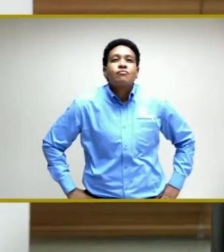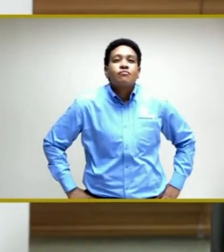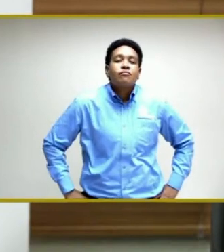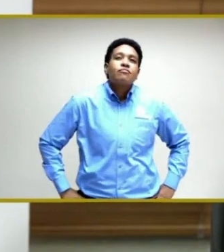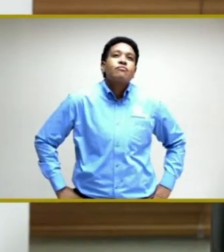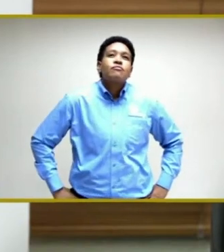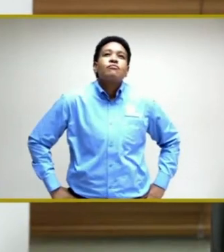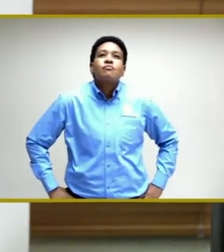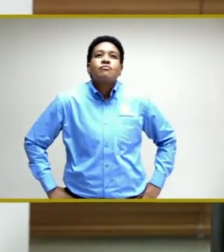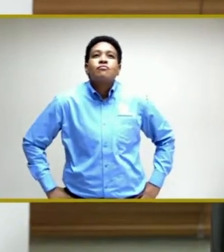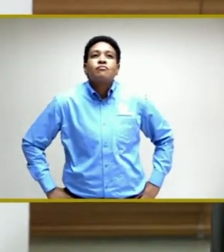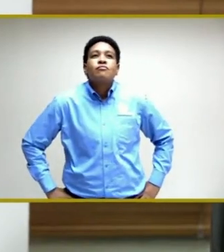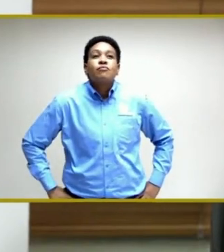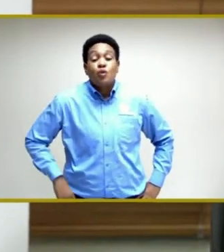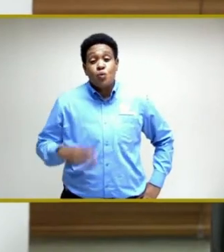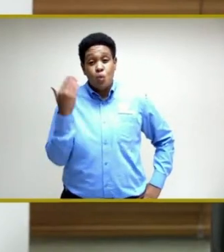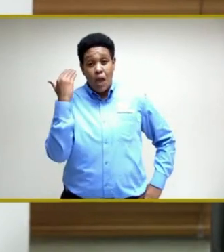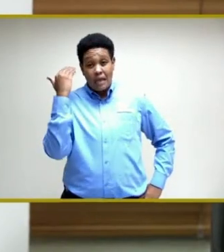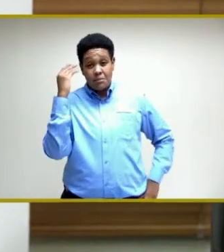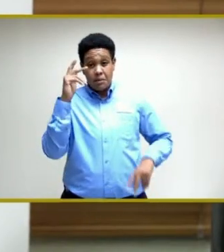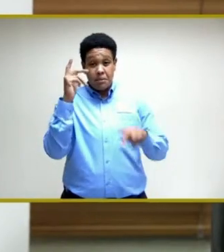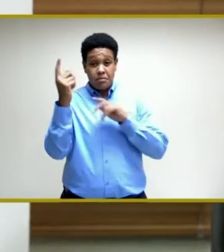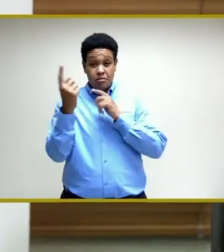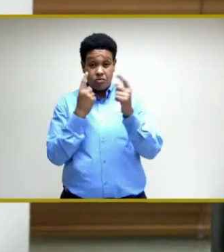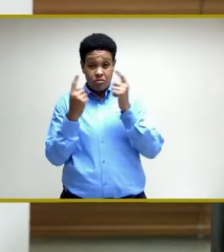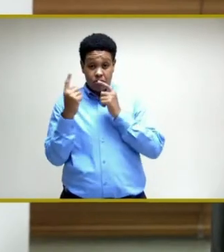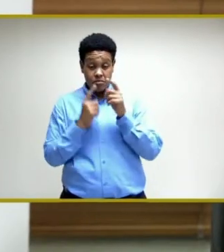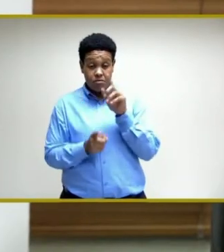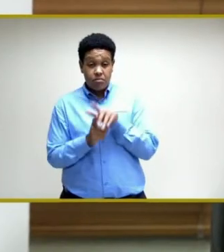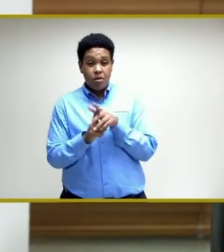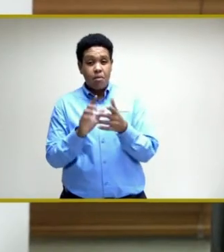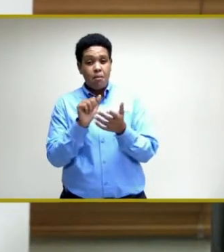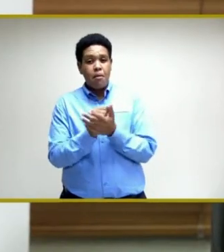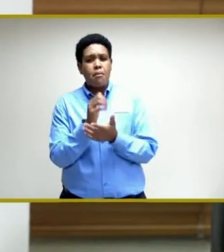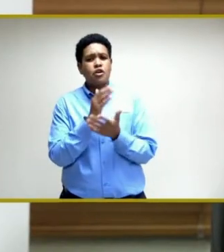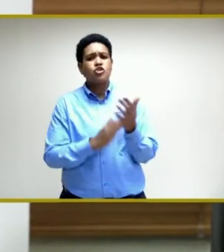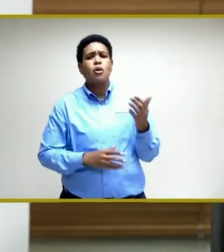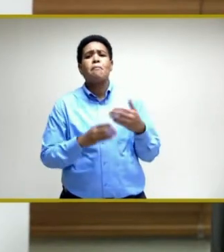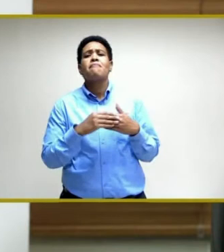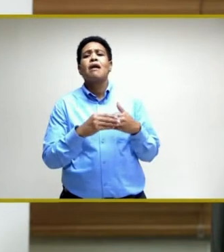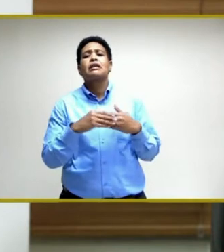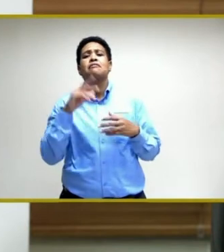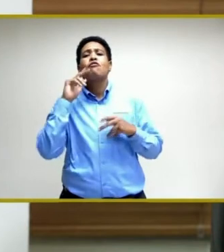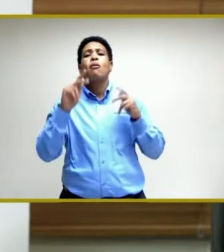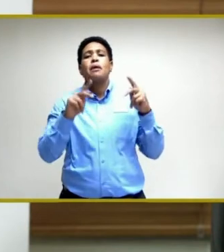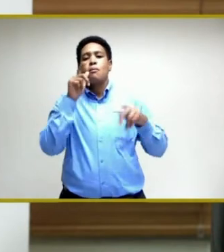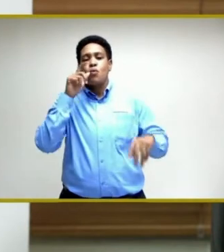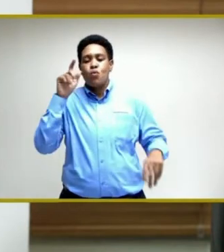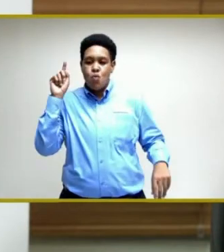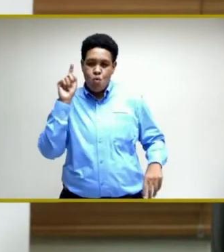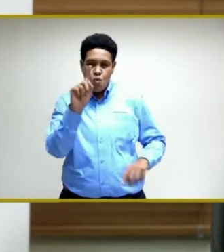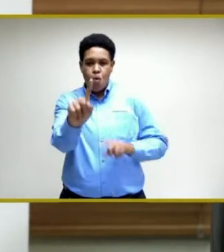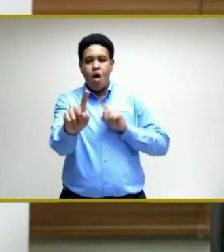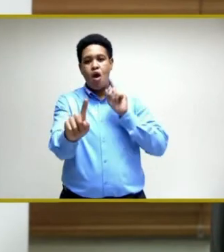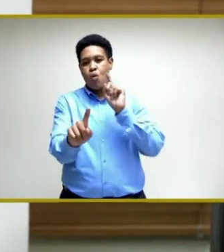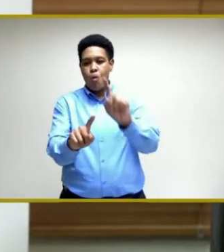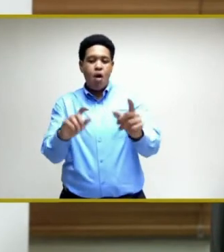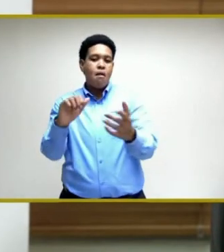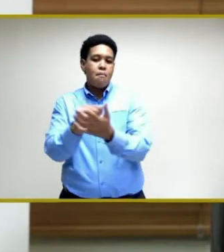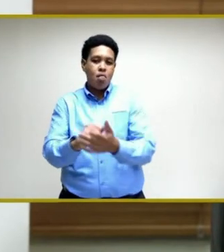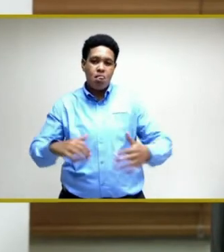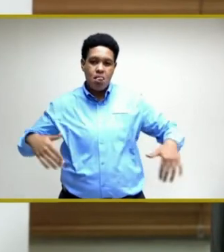by appointments and there is some room for walkings and